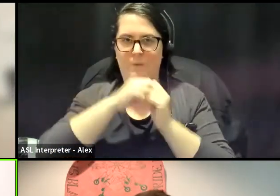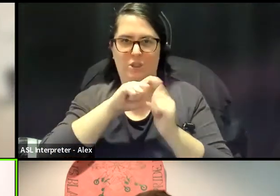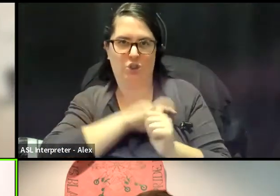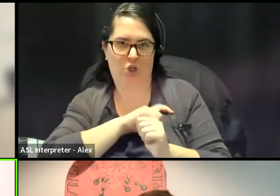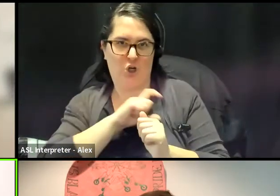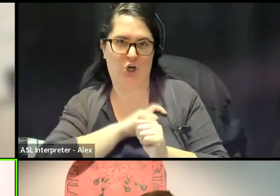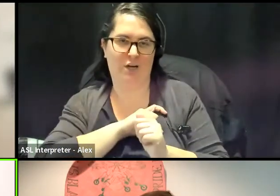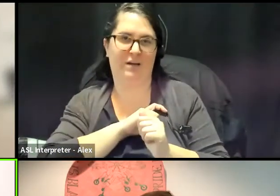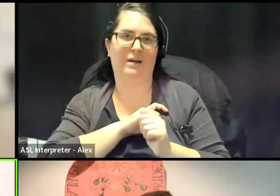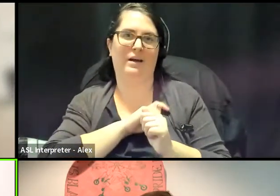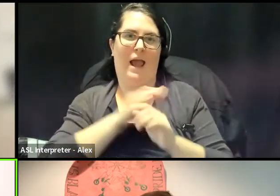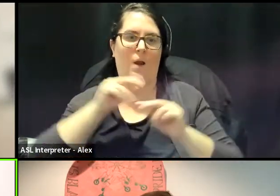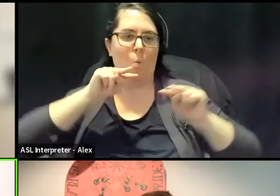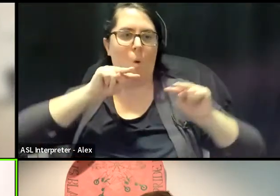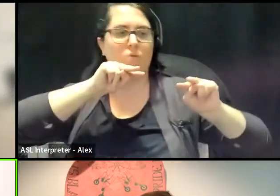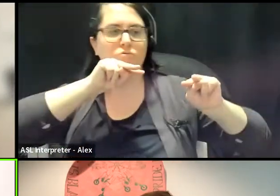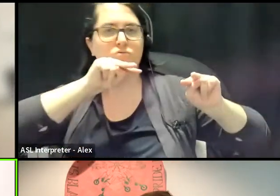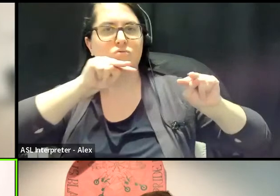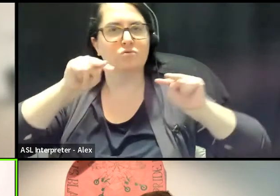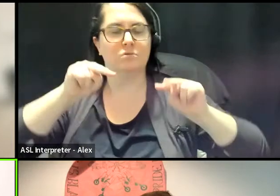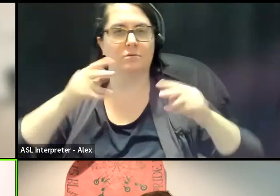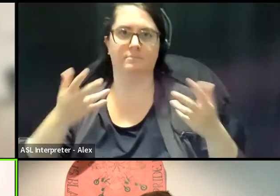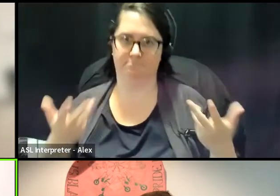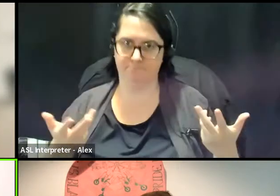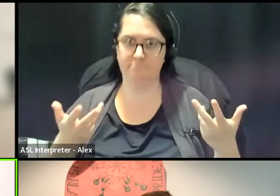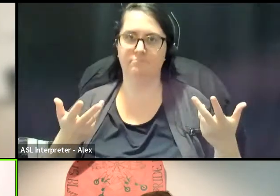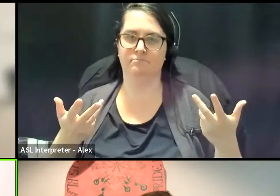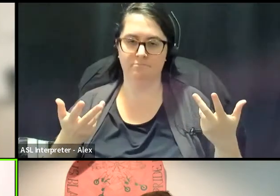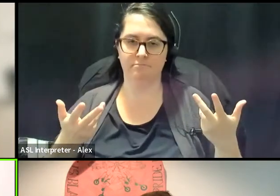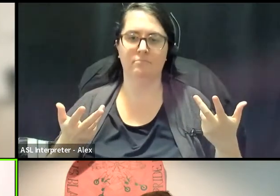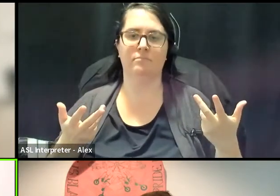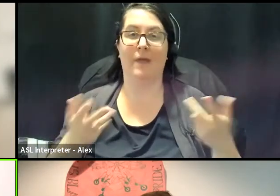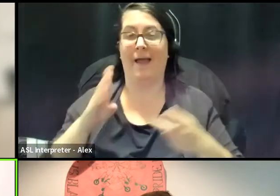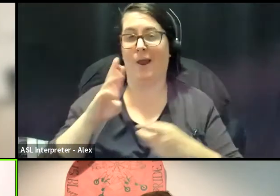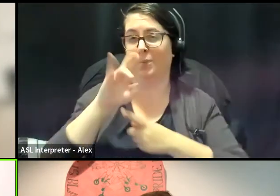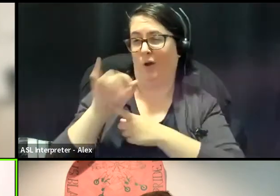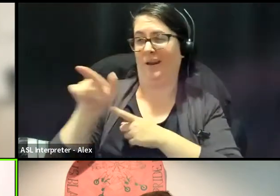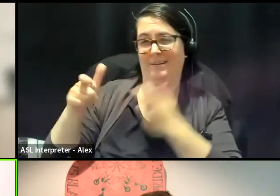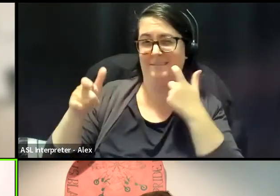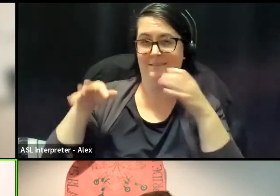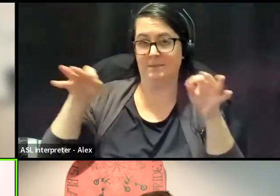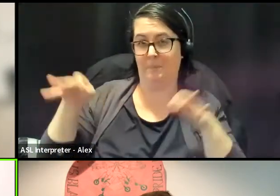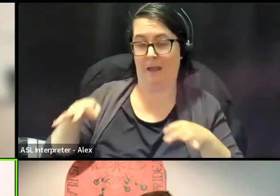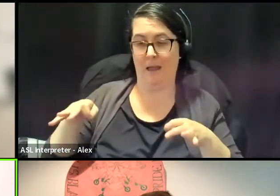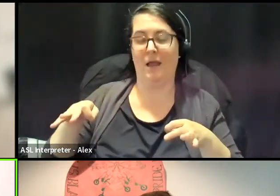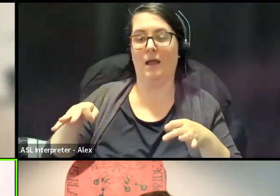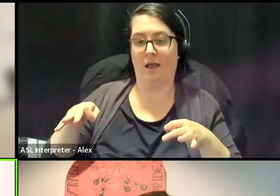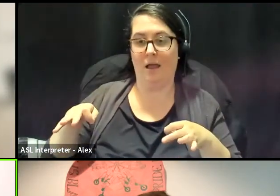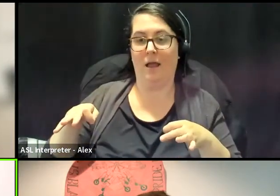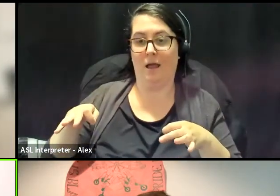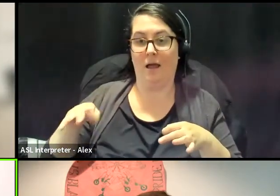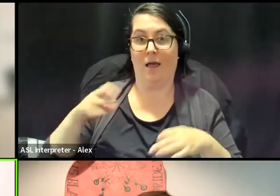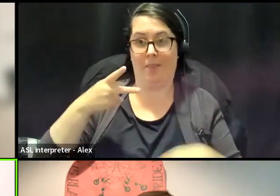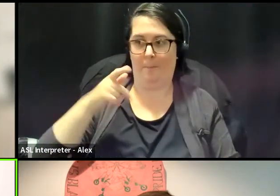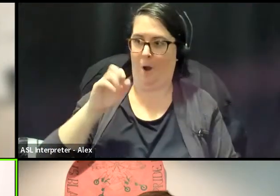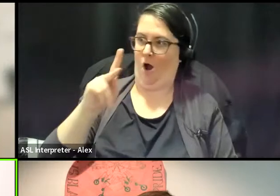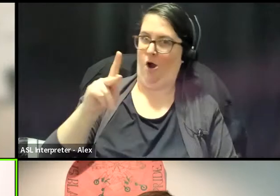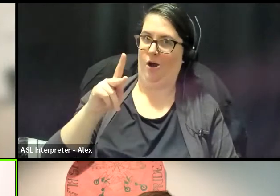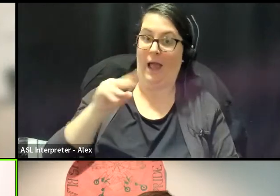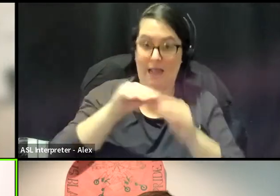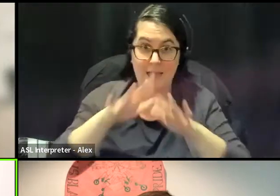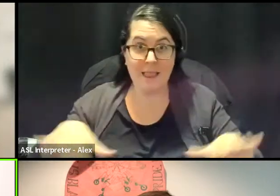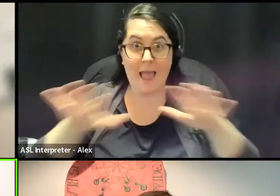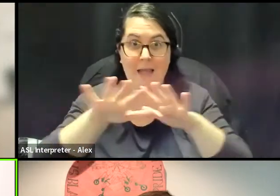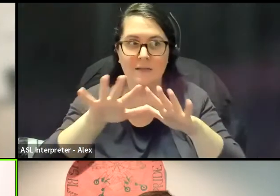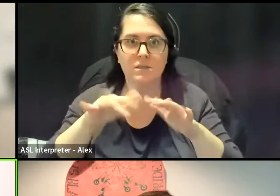and surveillance, right? And as, you know, Brianna tells us, you know, that the parks and the land